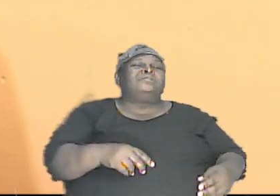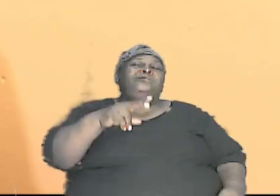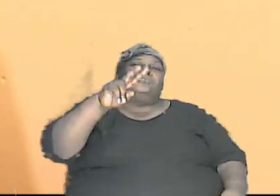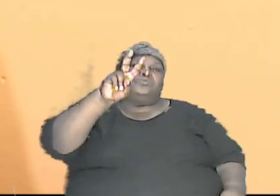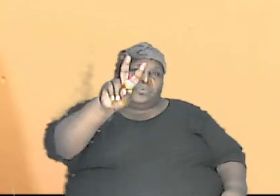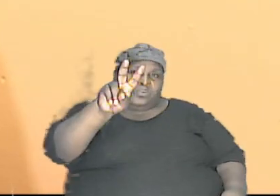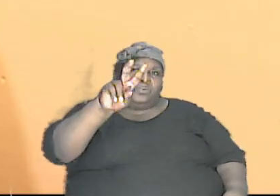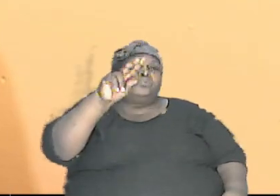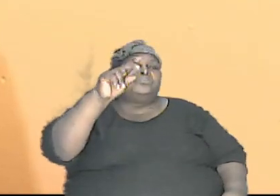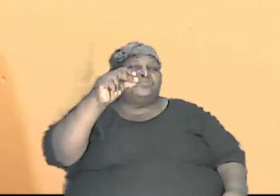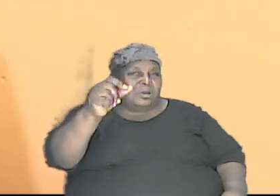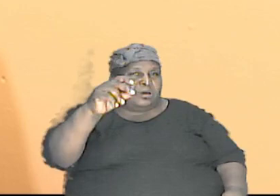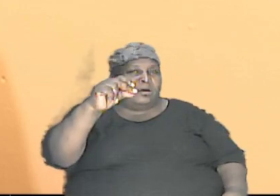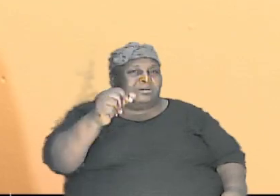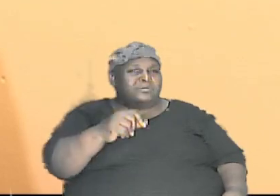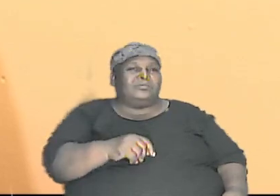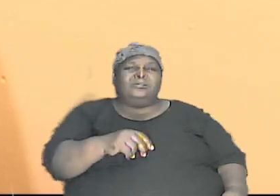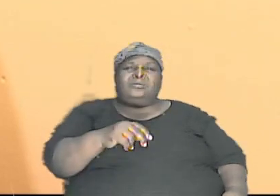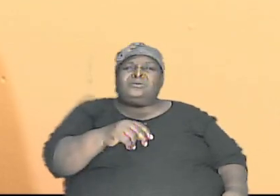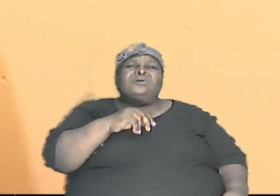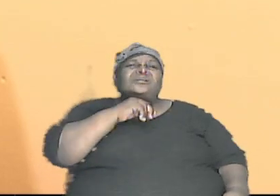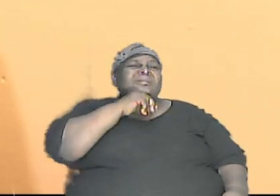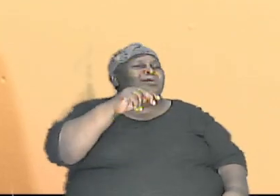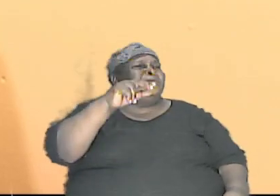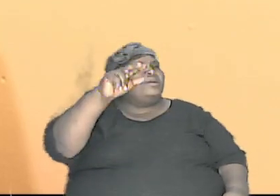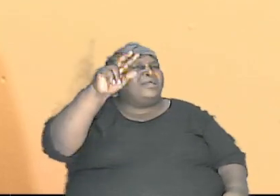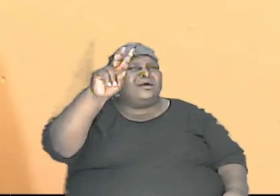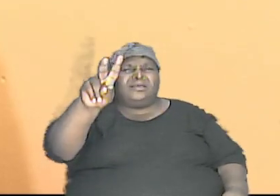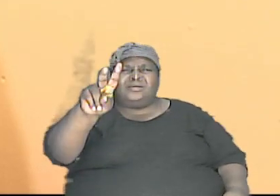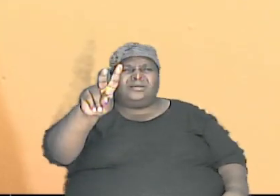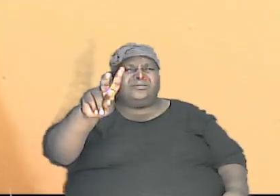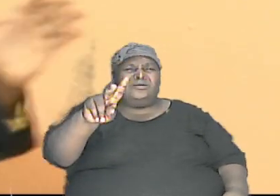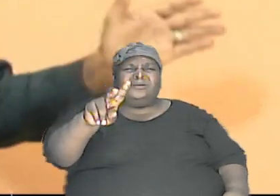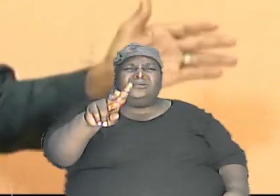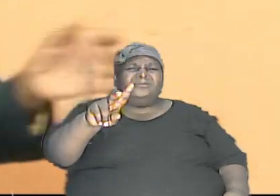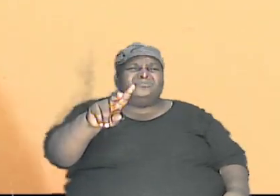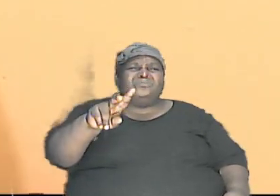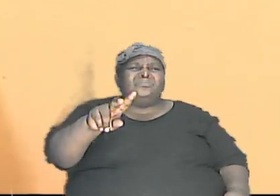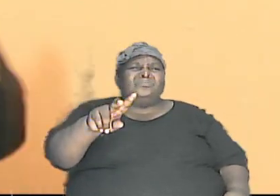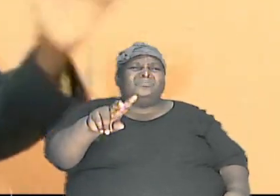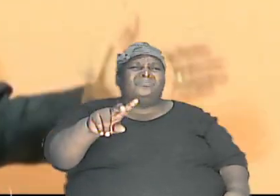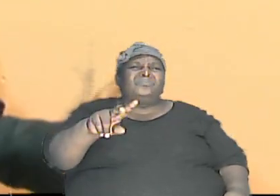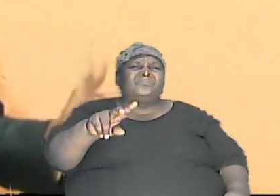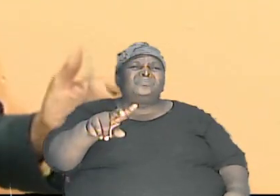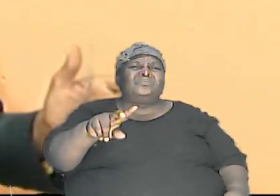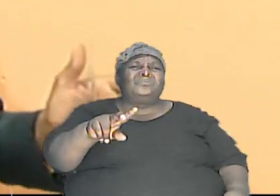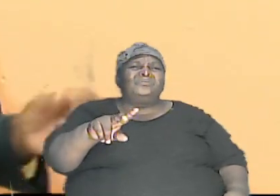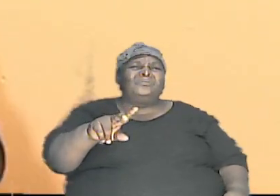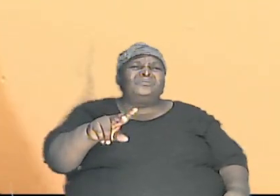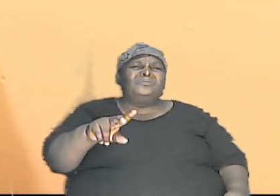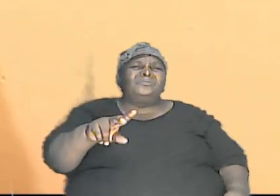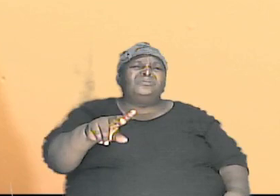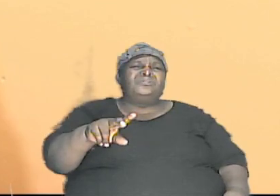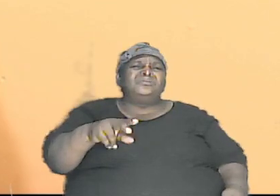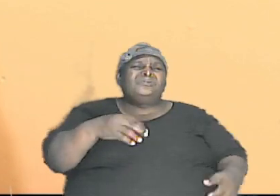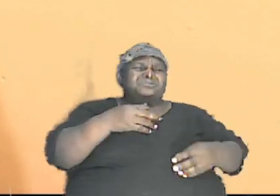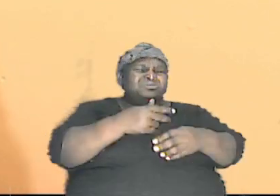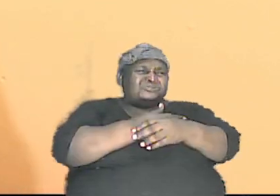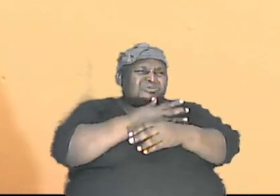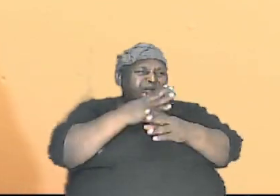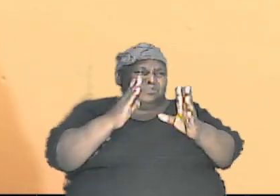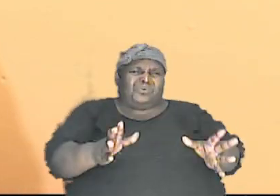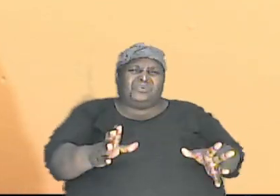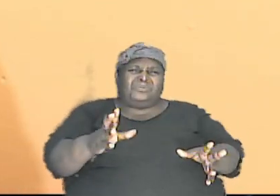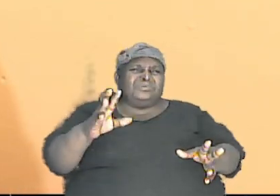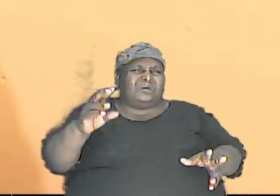might have existed then not two German shepherds and two this and two that and two that but most were not there and so just two